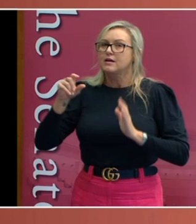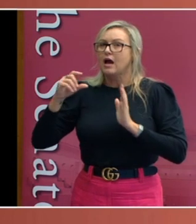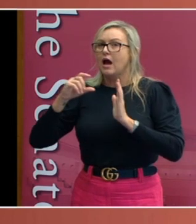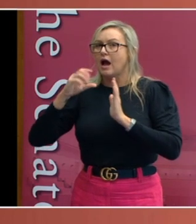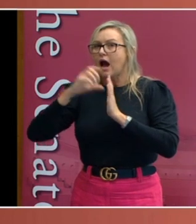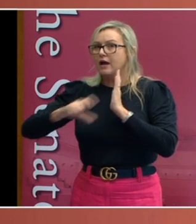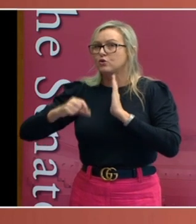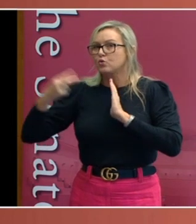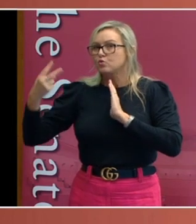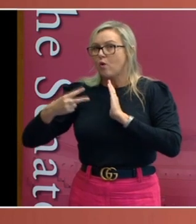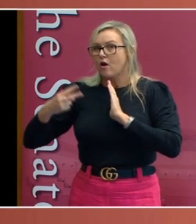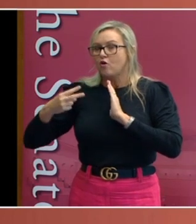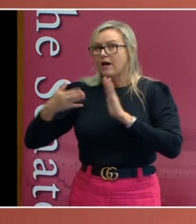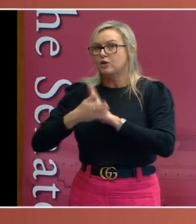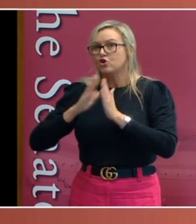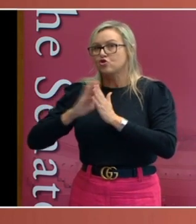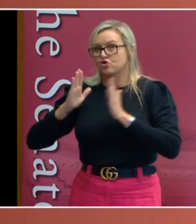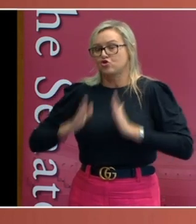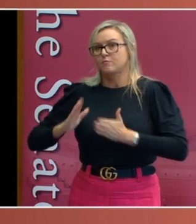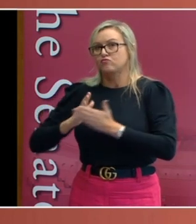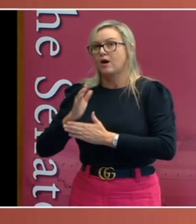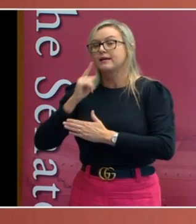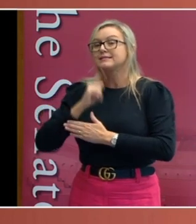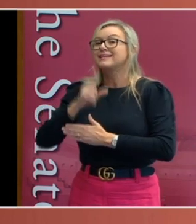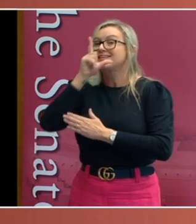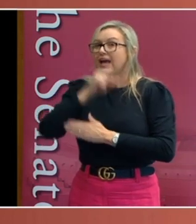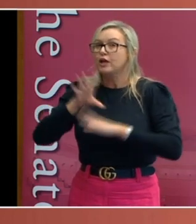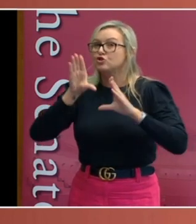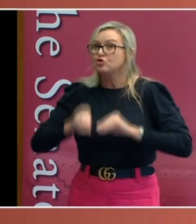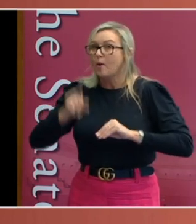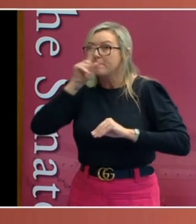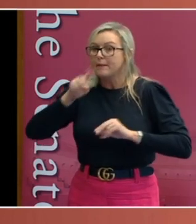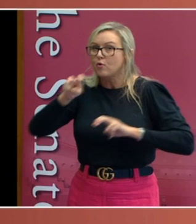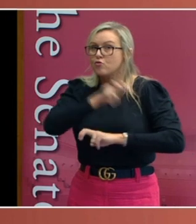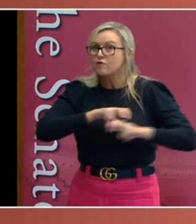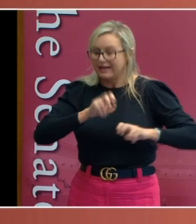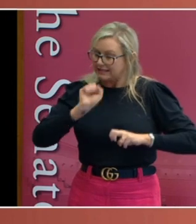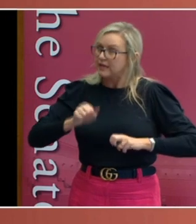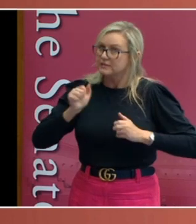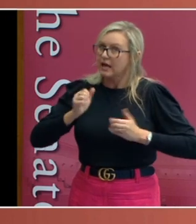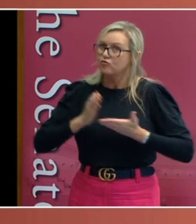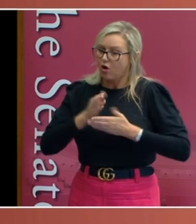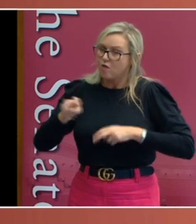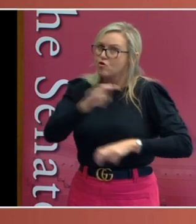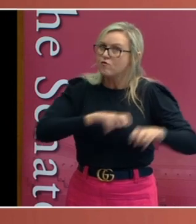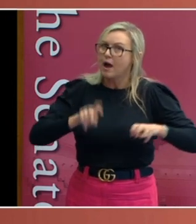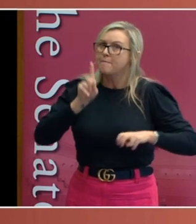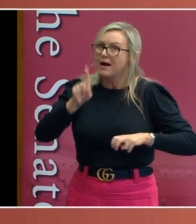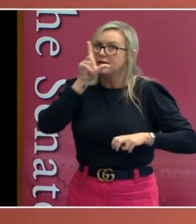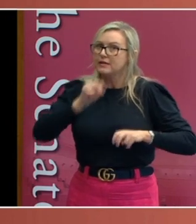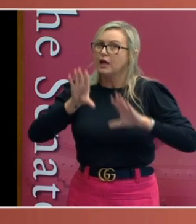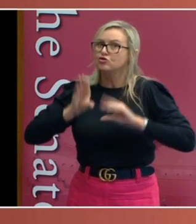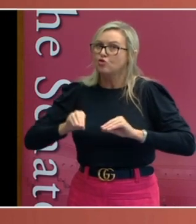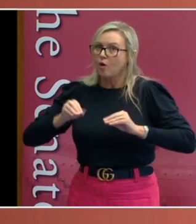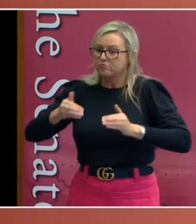qualification that it may be restricted, as provided by law, where this is necessary to protect